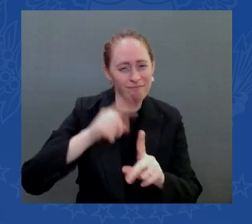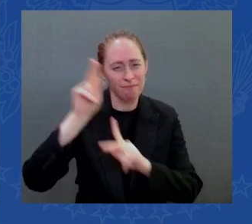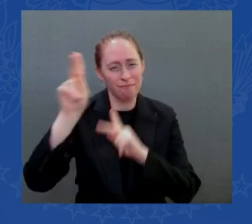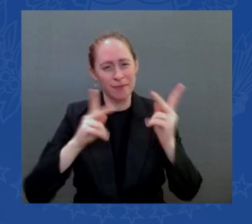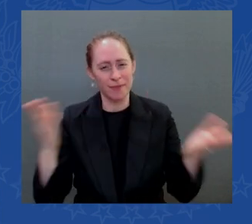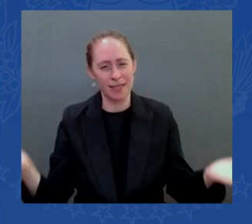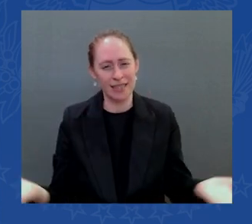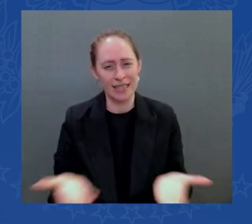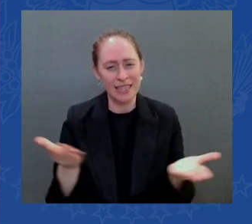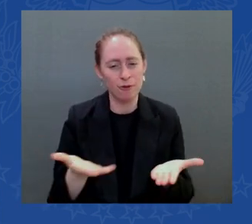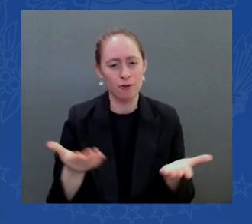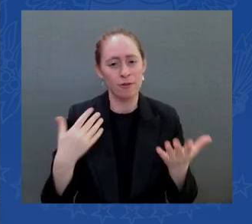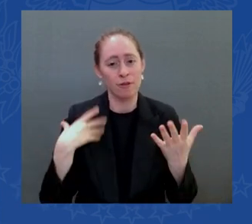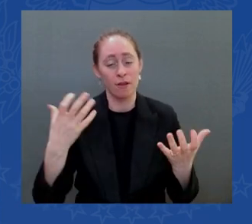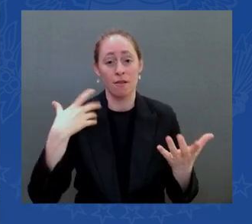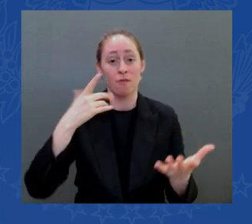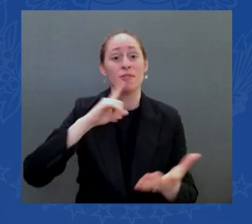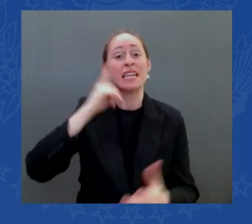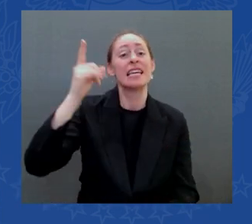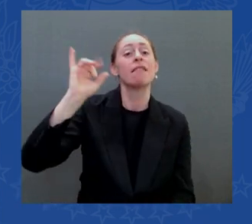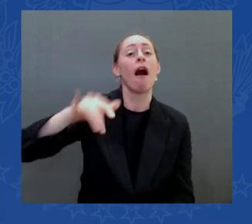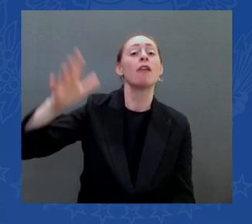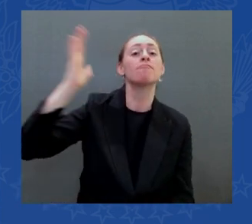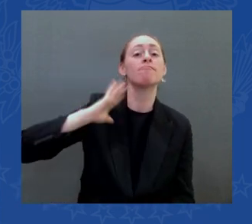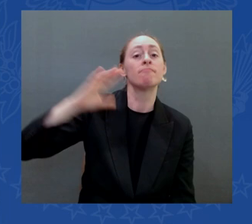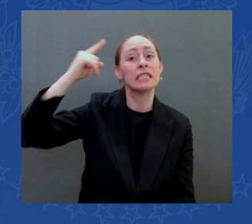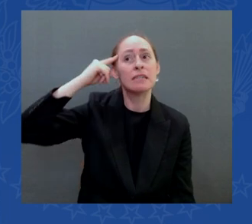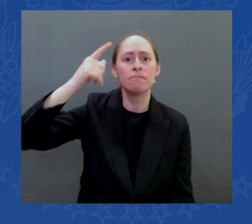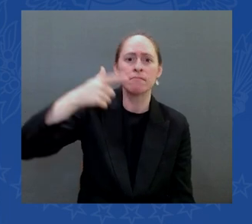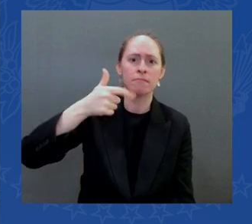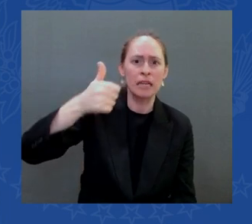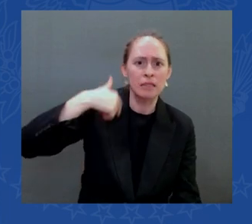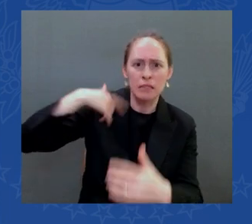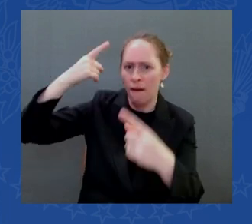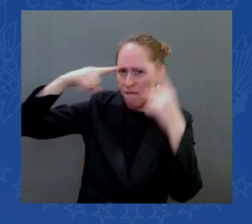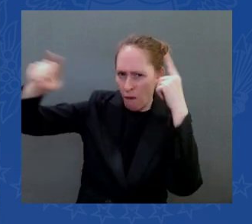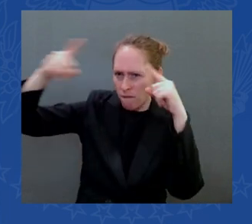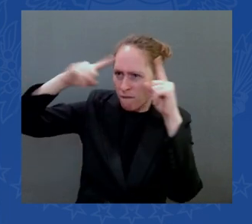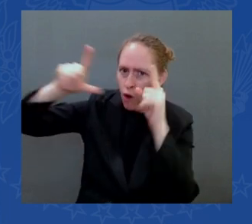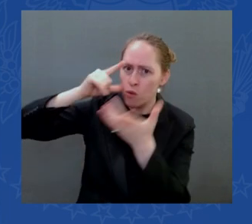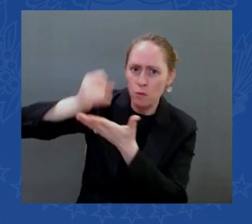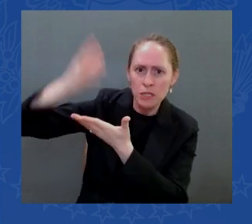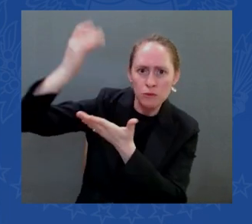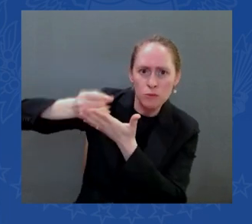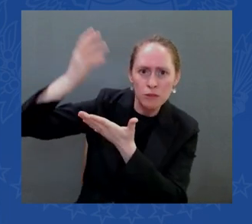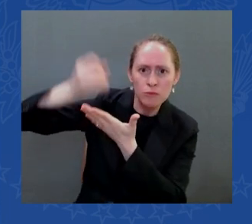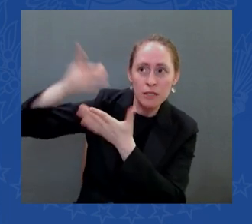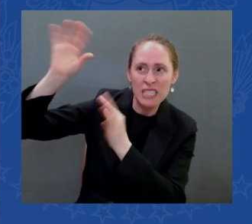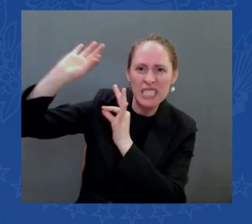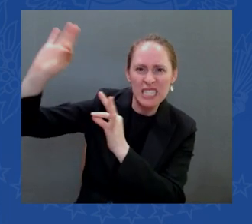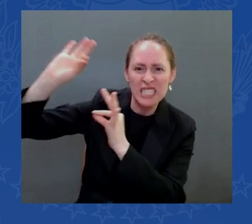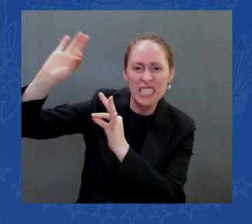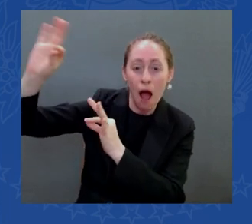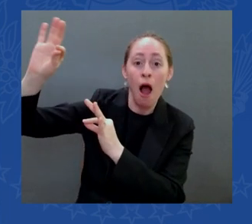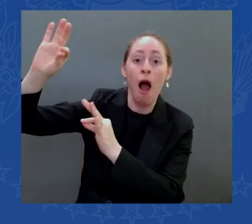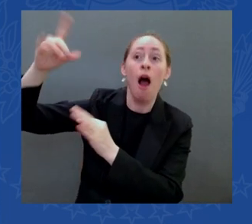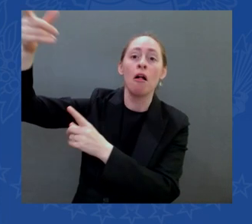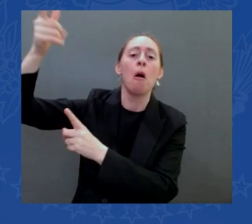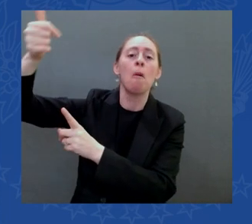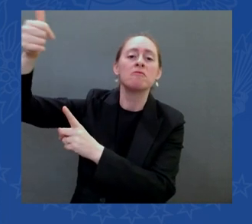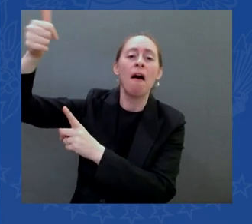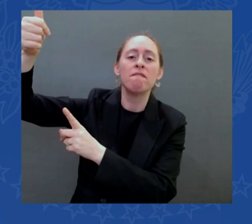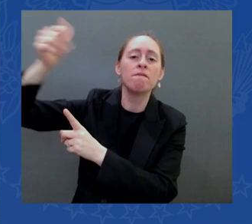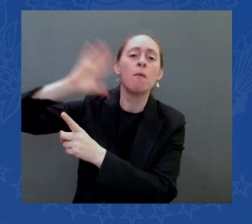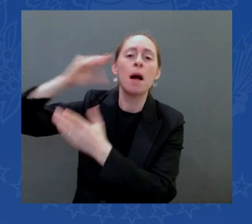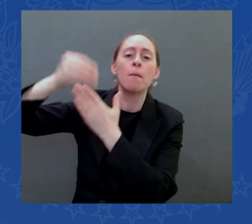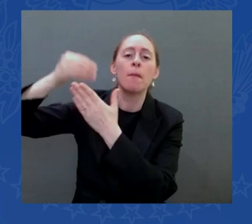listed i was had the great pleasure of being listed as the poorest man in congress for 36 years i still had making a hell of a lot more money anybody else because